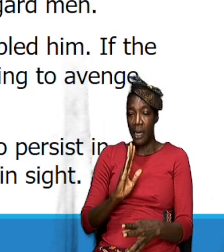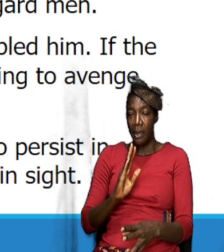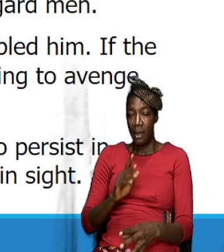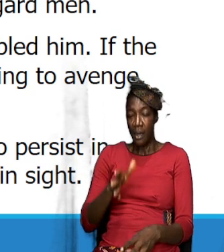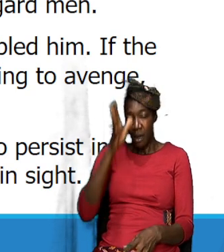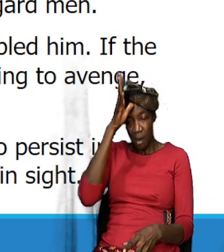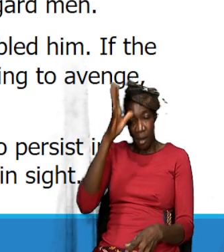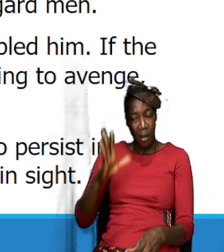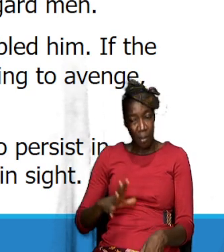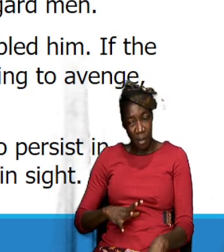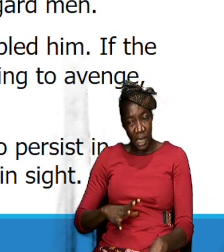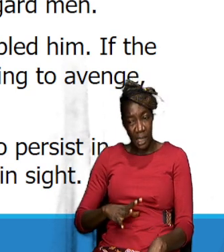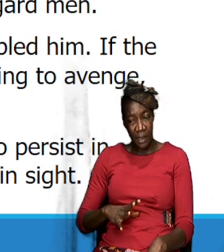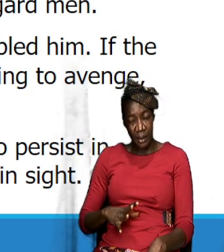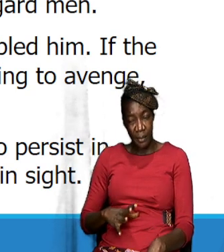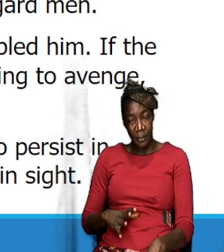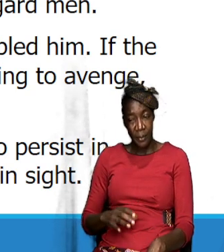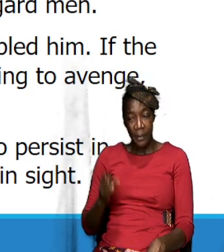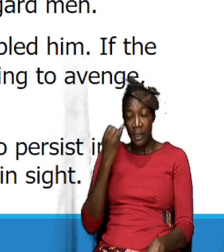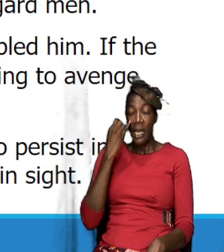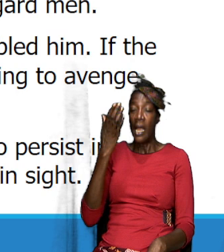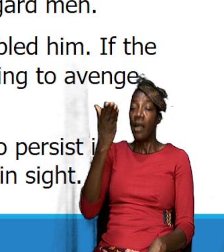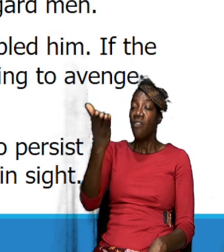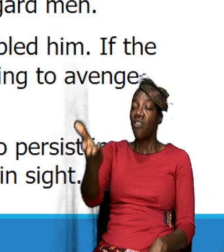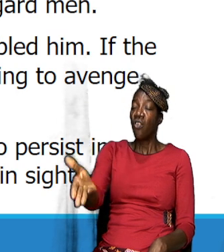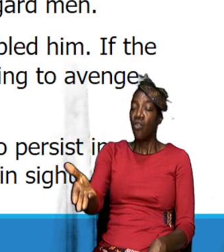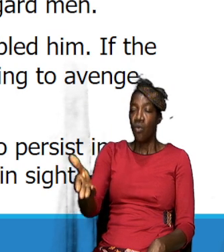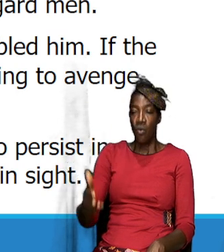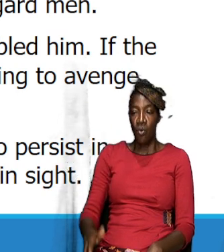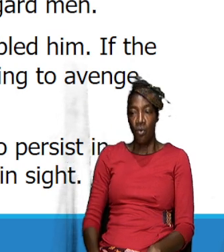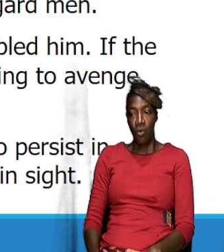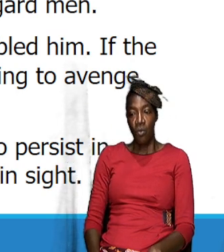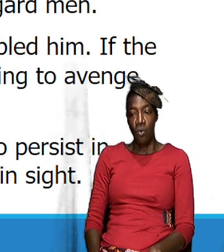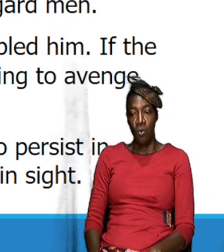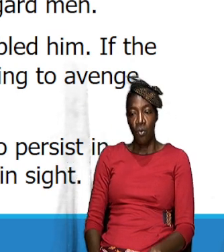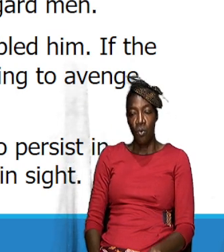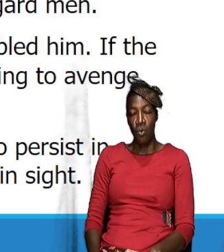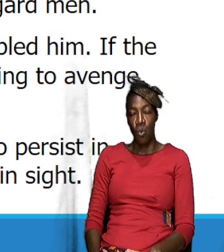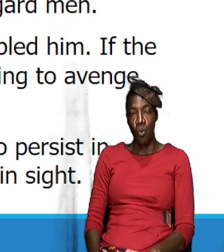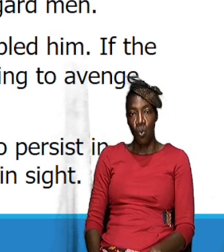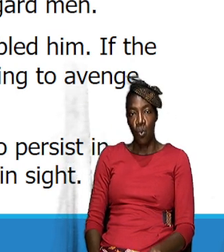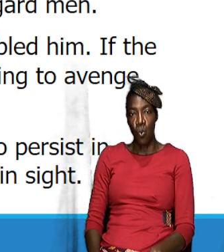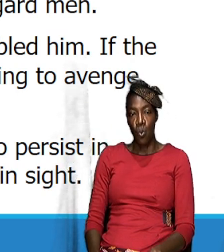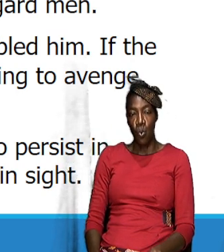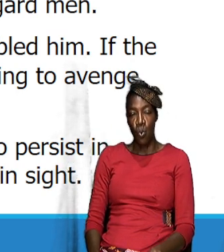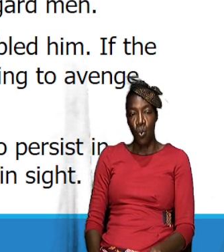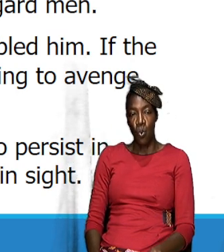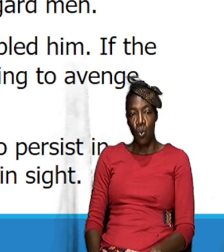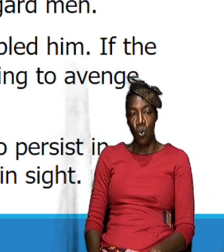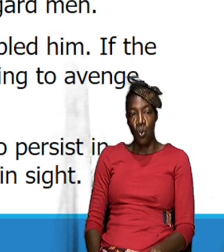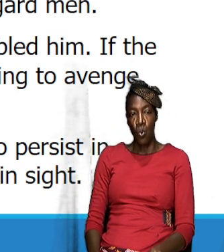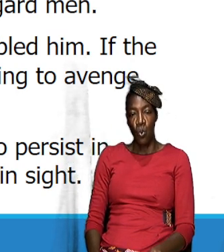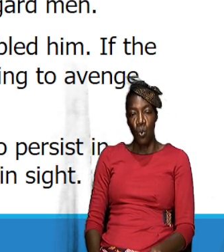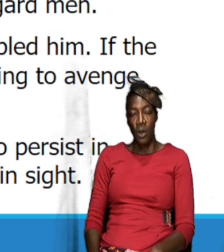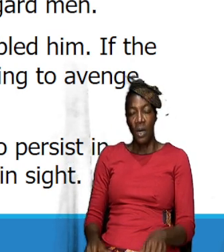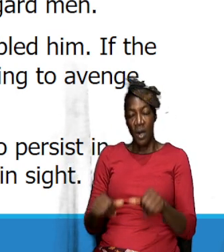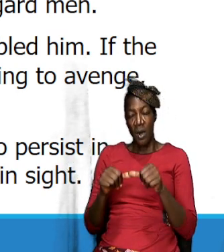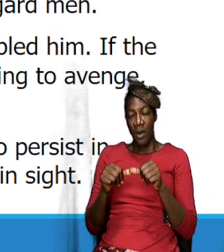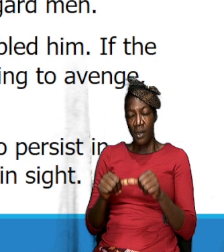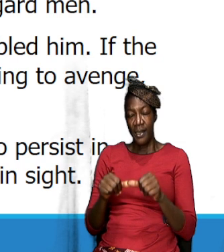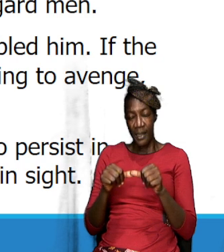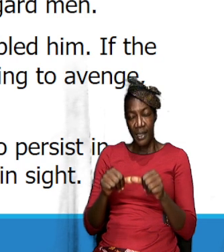man if you should you know constantly ask